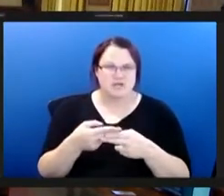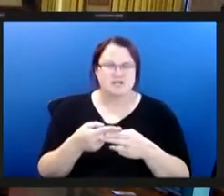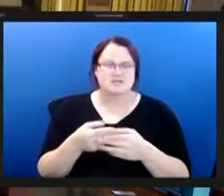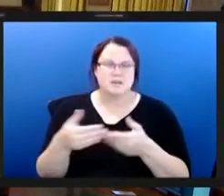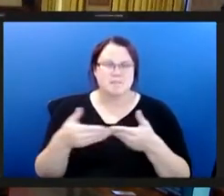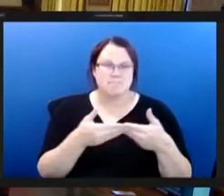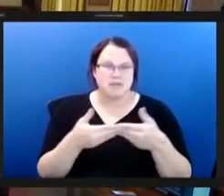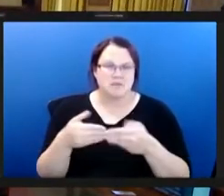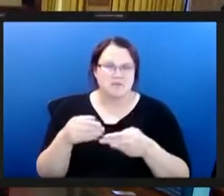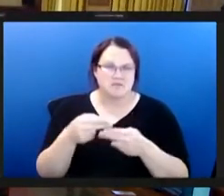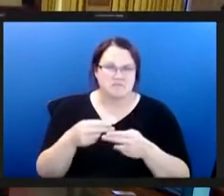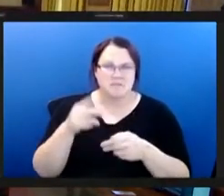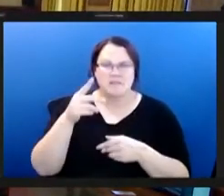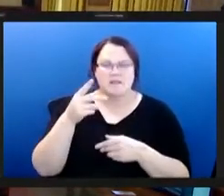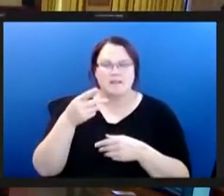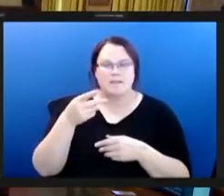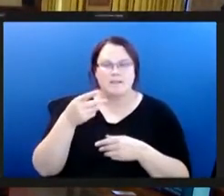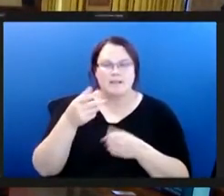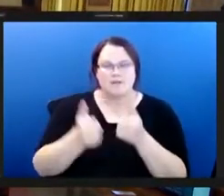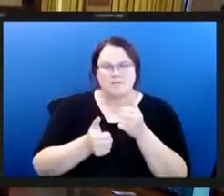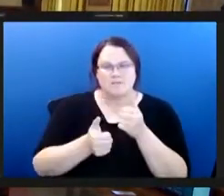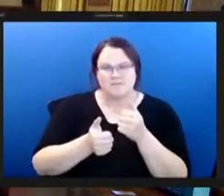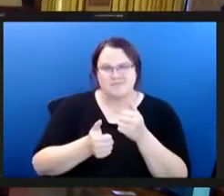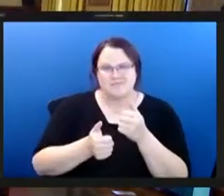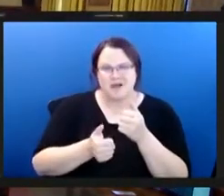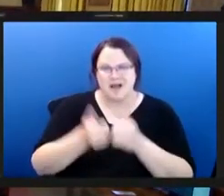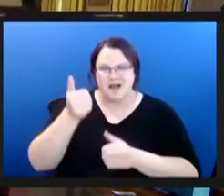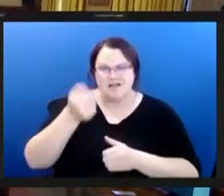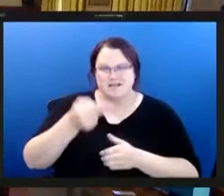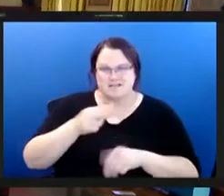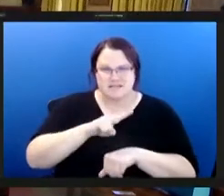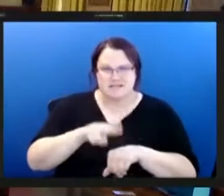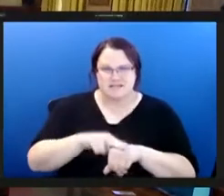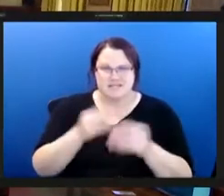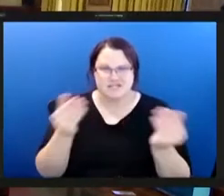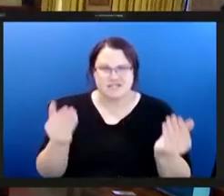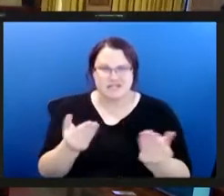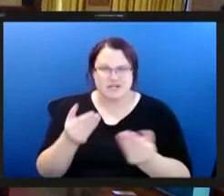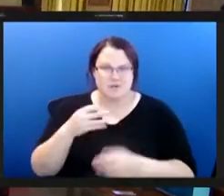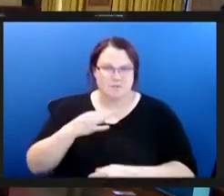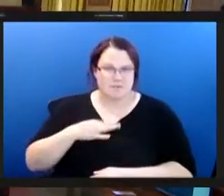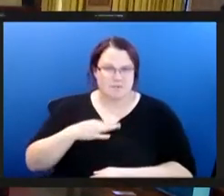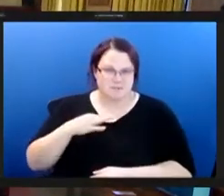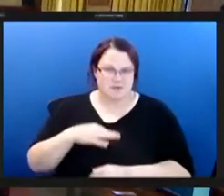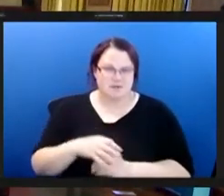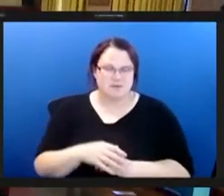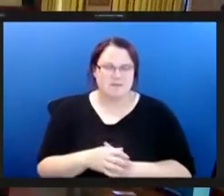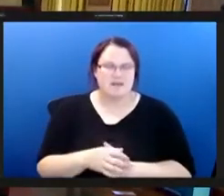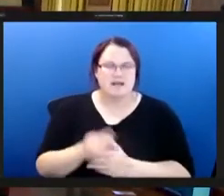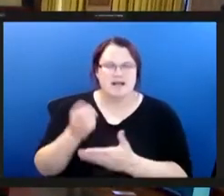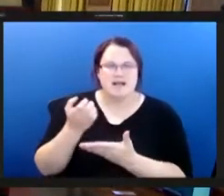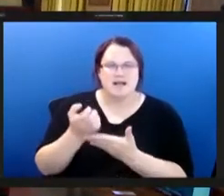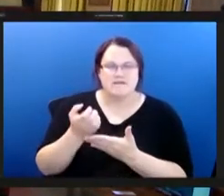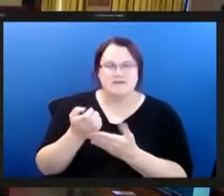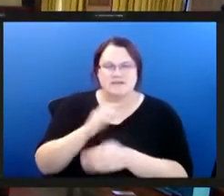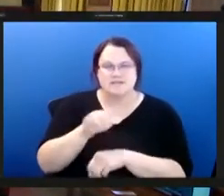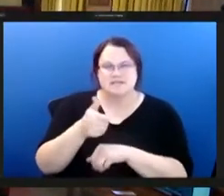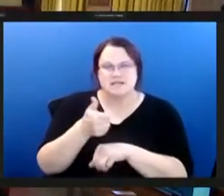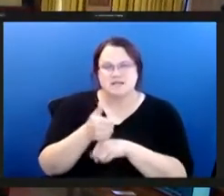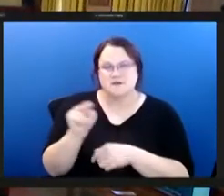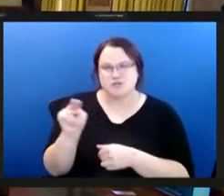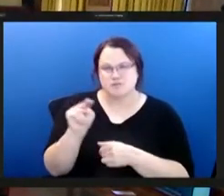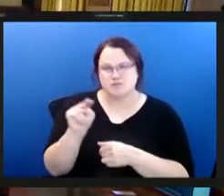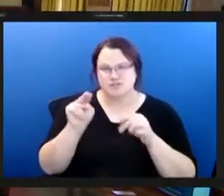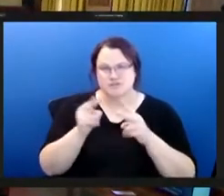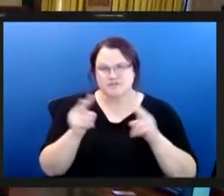and young women both of which are among the highest nation here in pittsburgh the evidence is also well established that nutrition is vitally